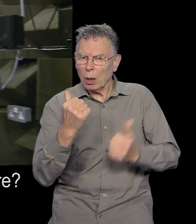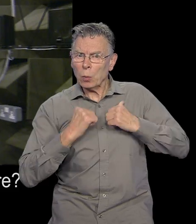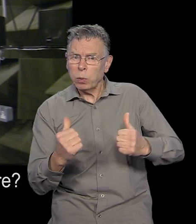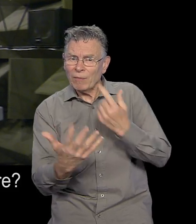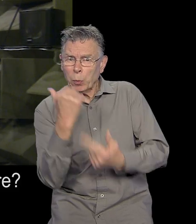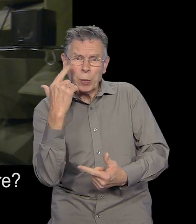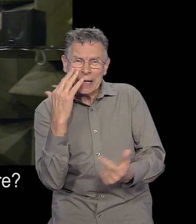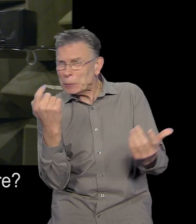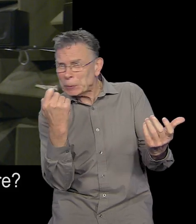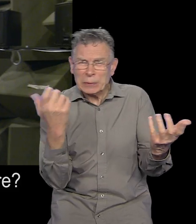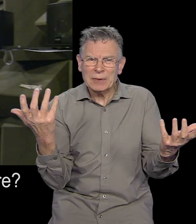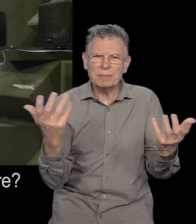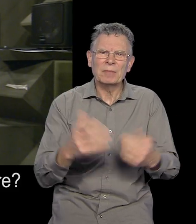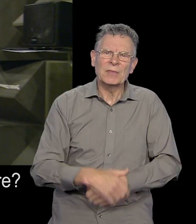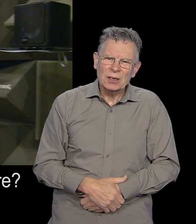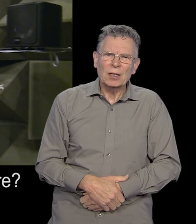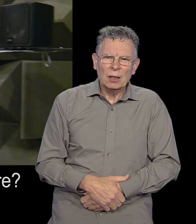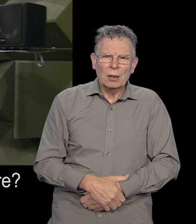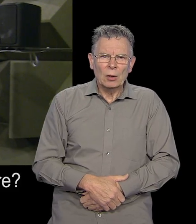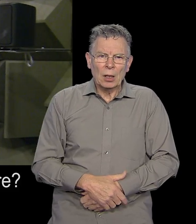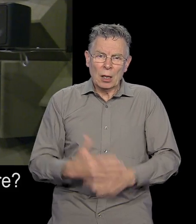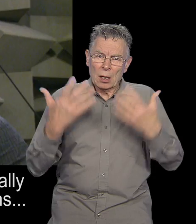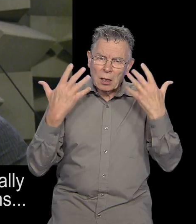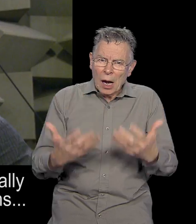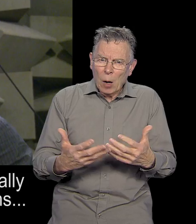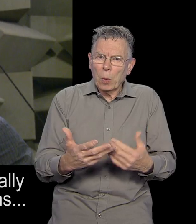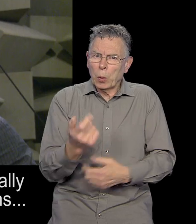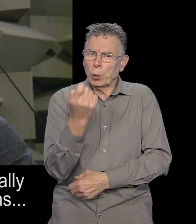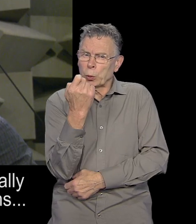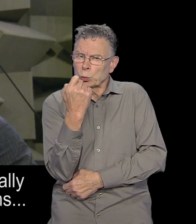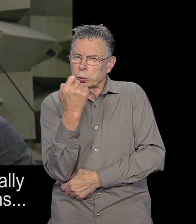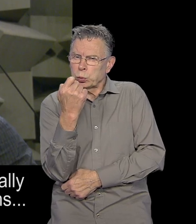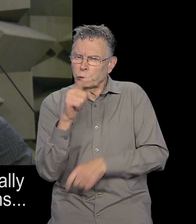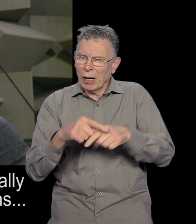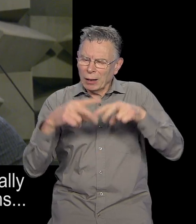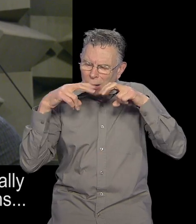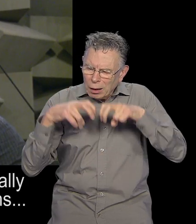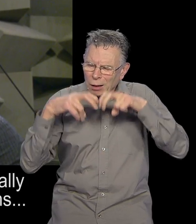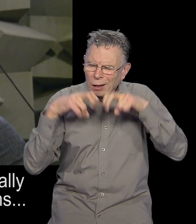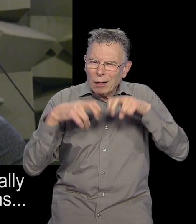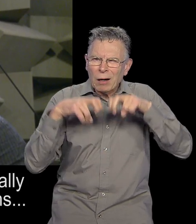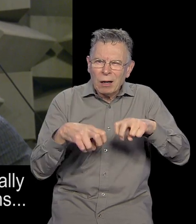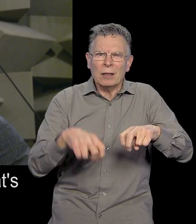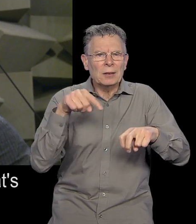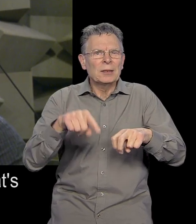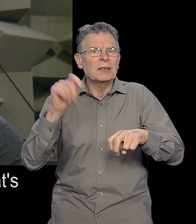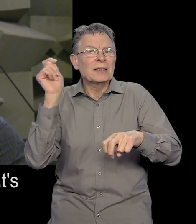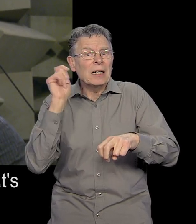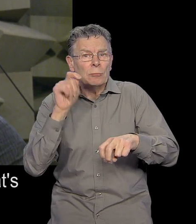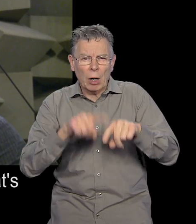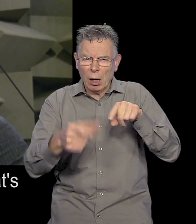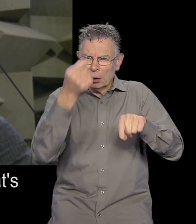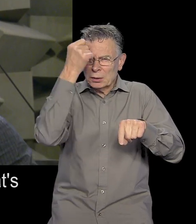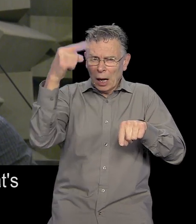just how close are we to a cure? We're now in the process of really getting down to the mechanisms of tinnitus to